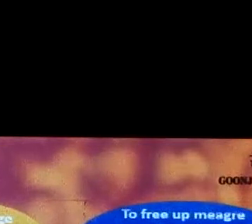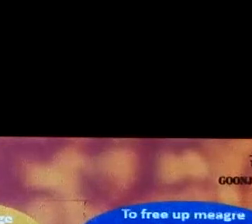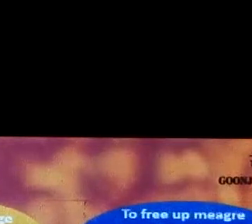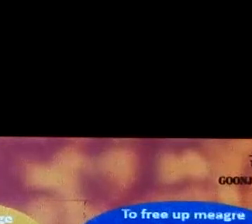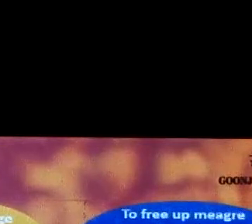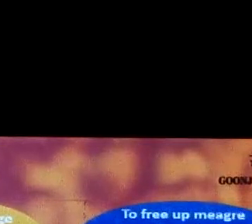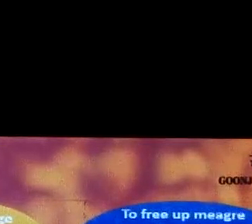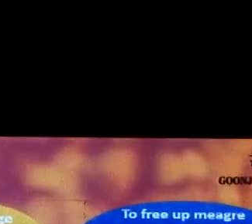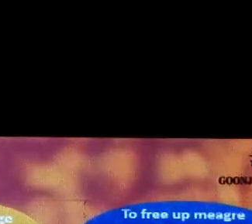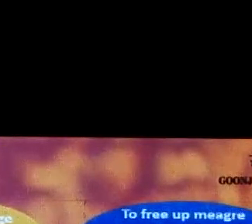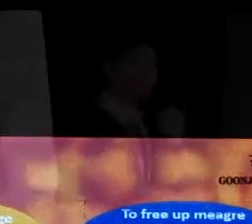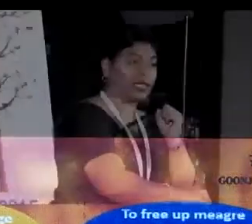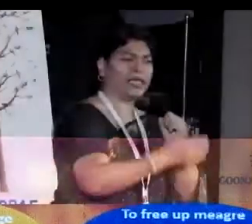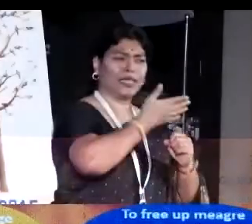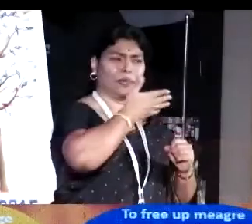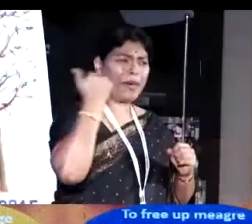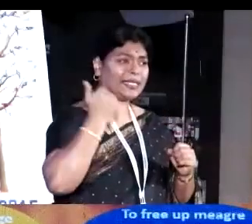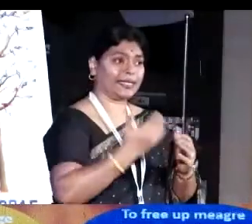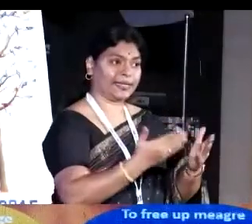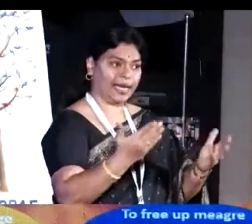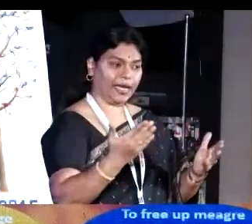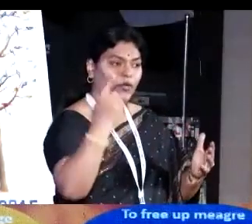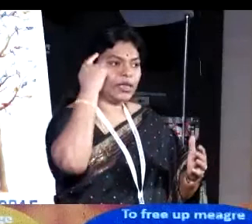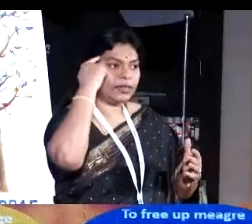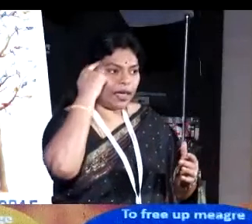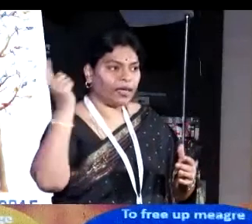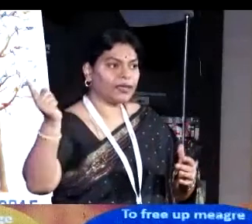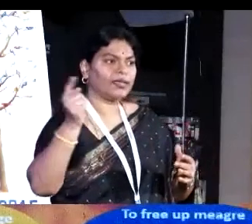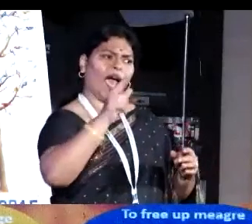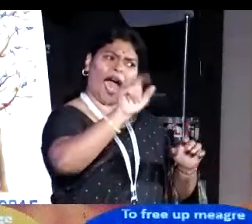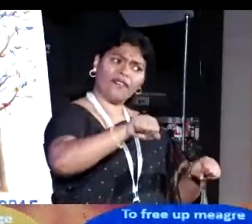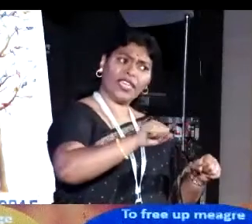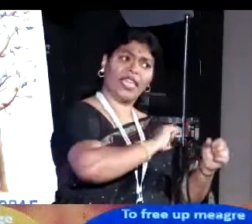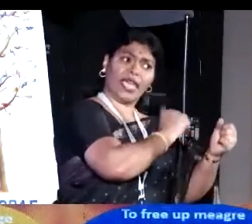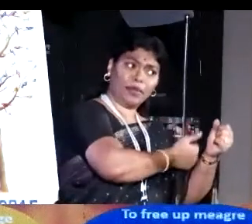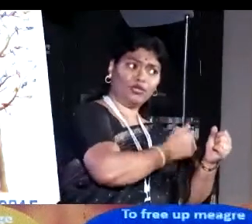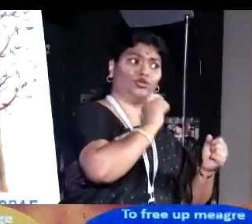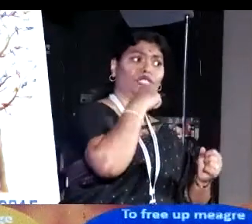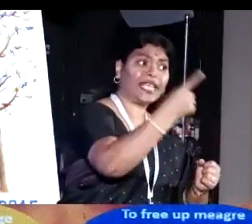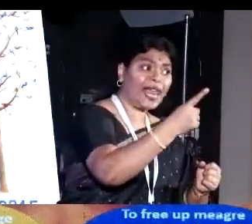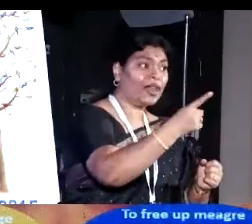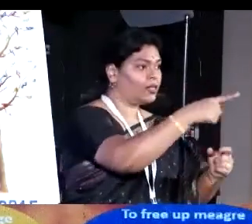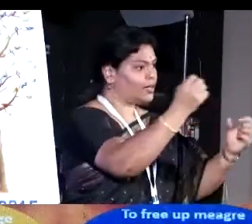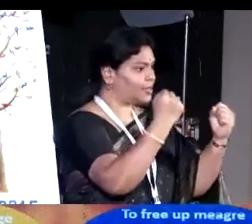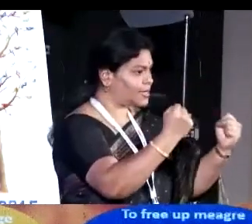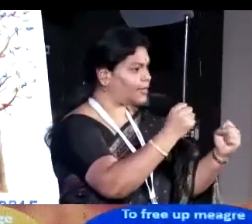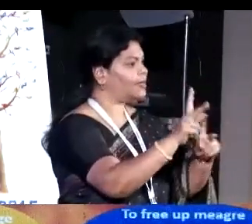country. And the best thing which we think is that we are able to tell the massive potential people have.